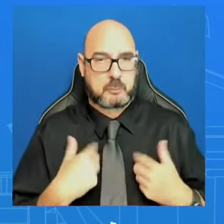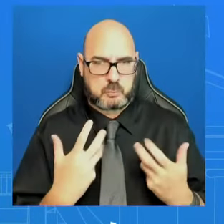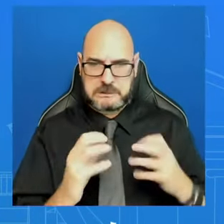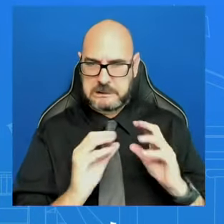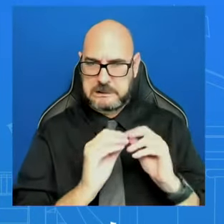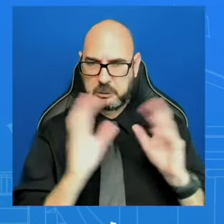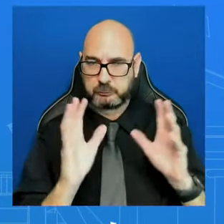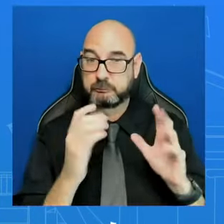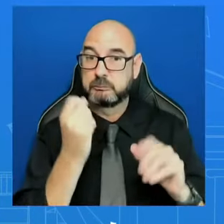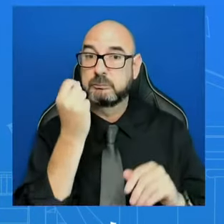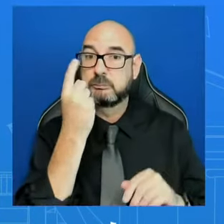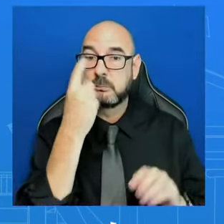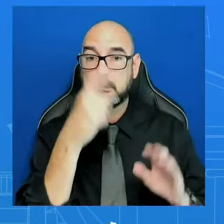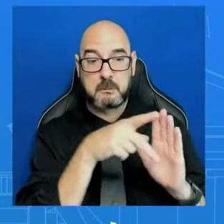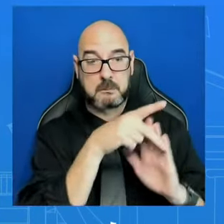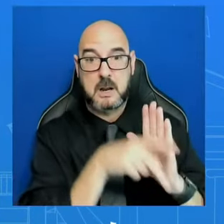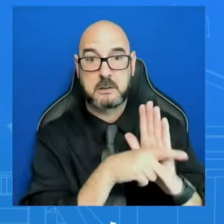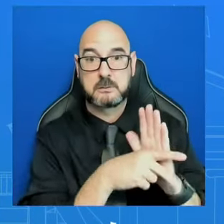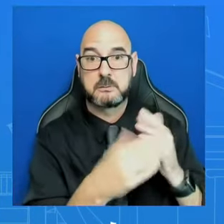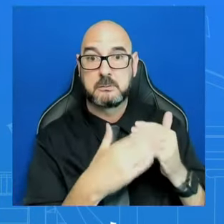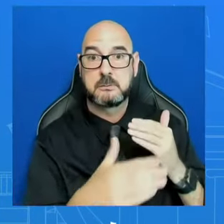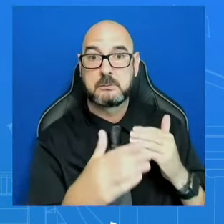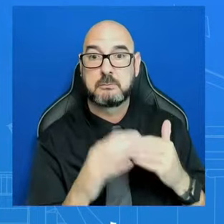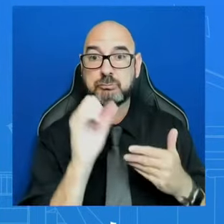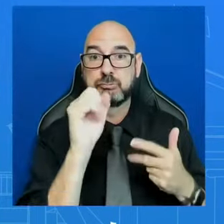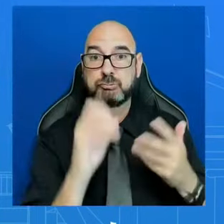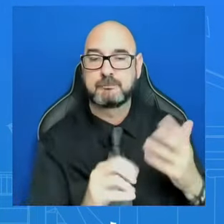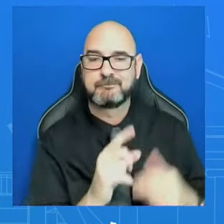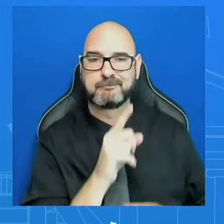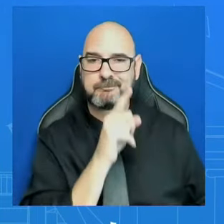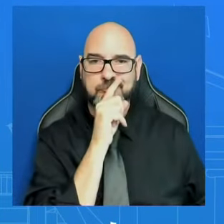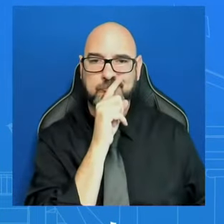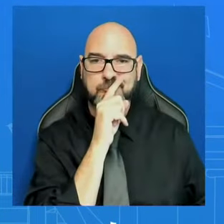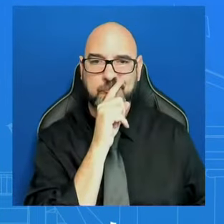What we want to see are some real changes on the Israeli side.